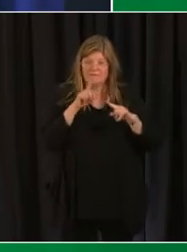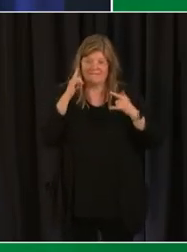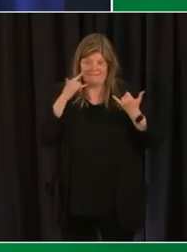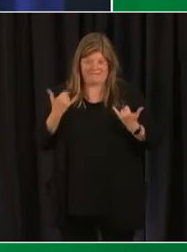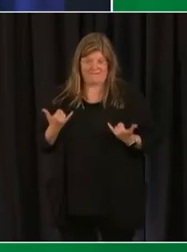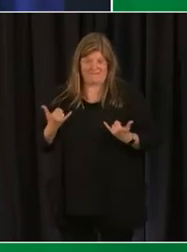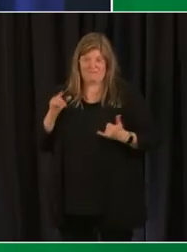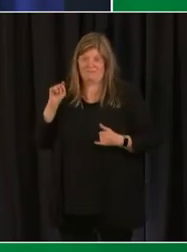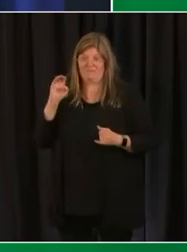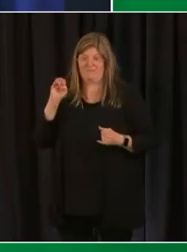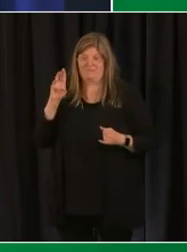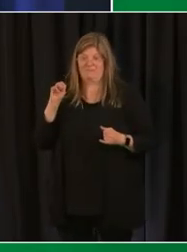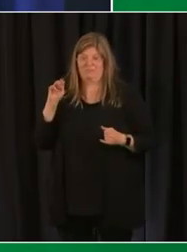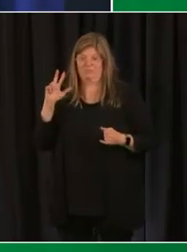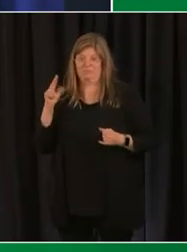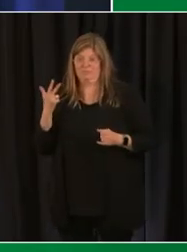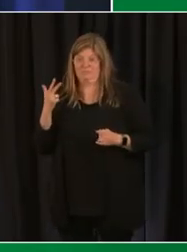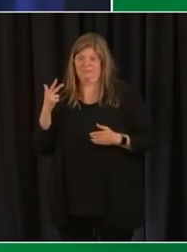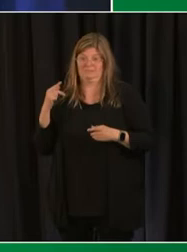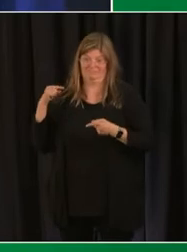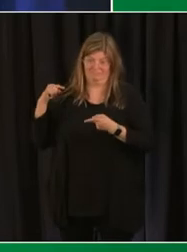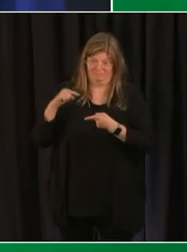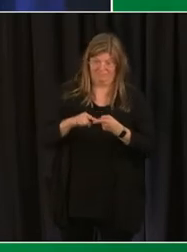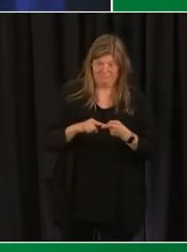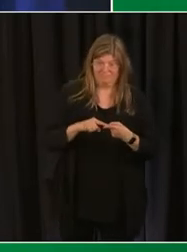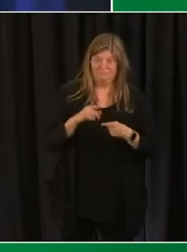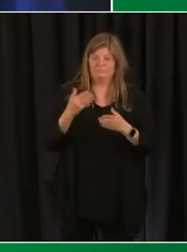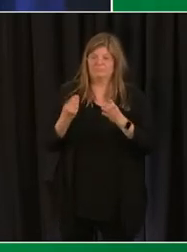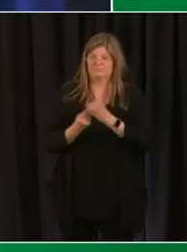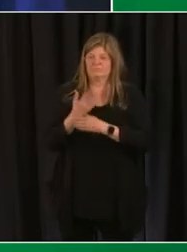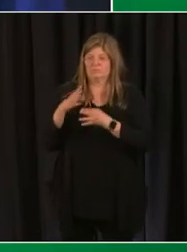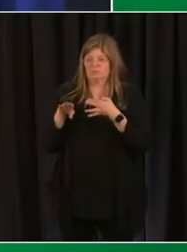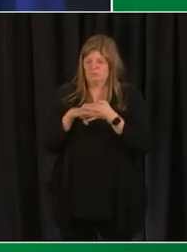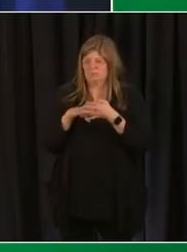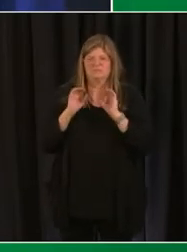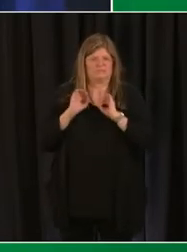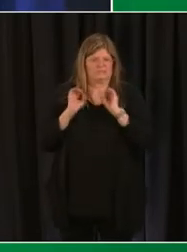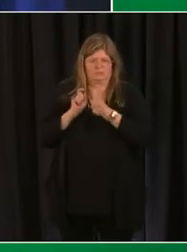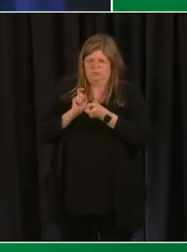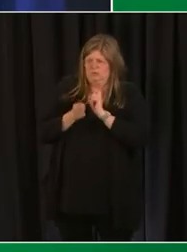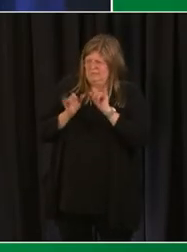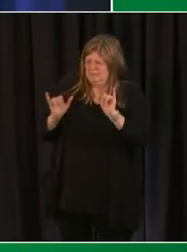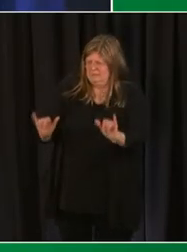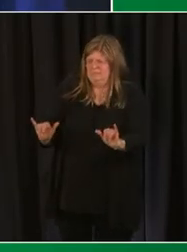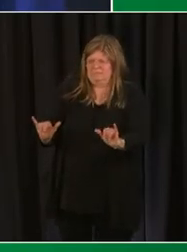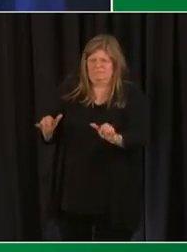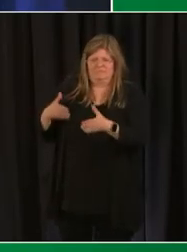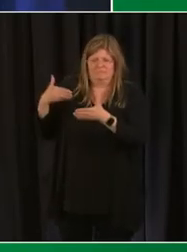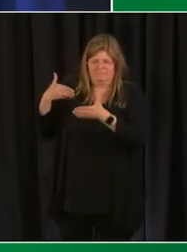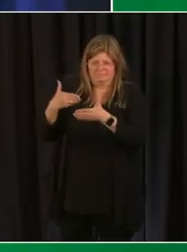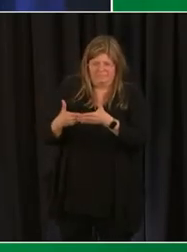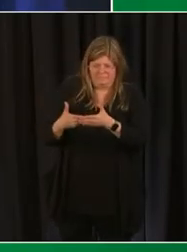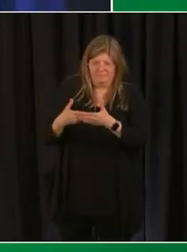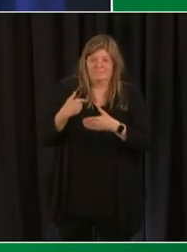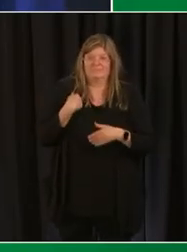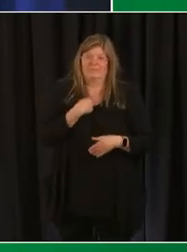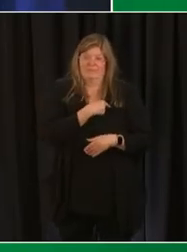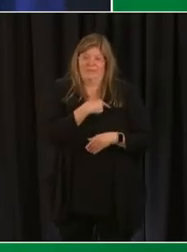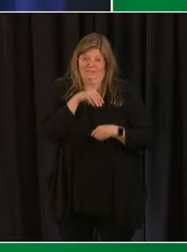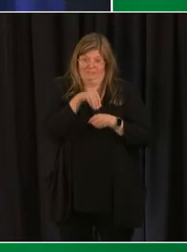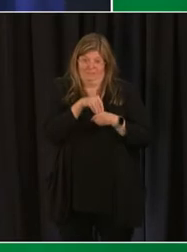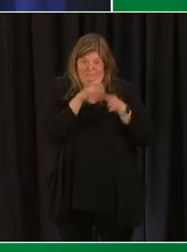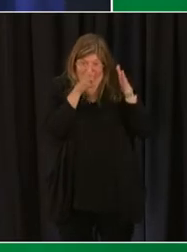three which goes until spring break in april we don't anticipate any changes in our in-person seat